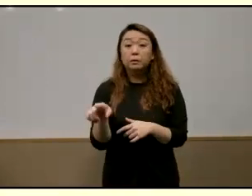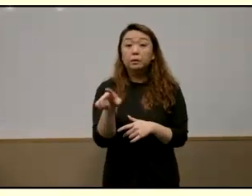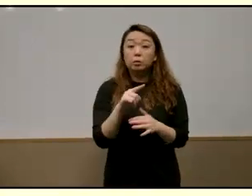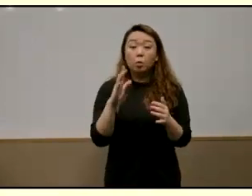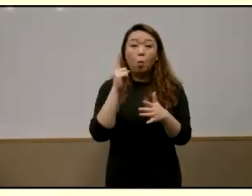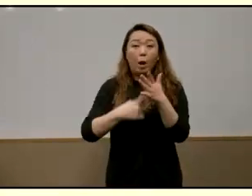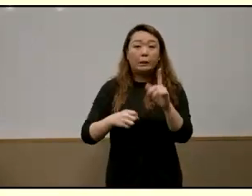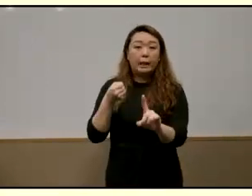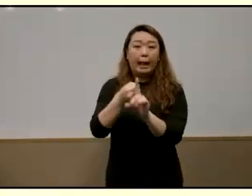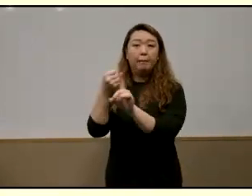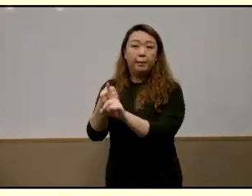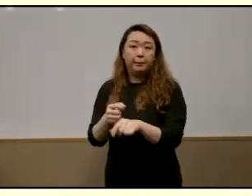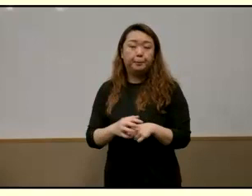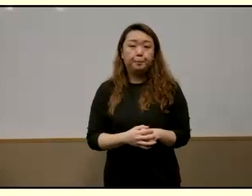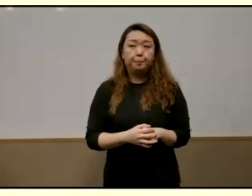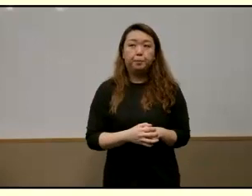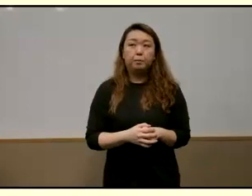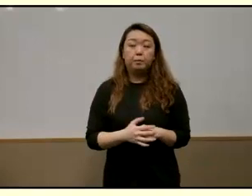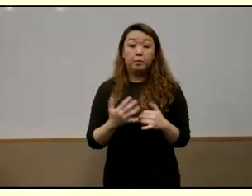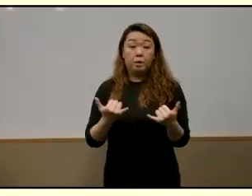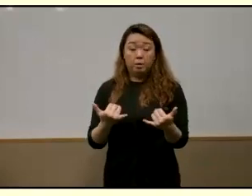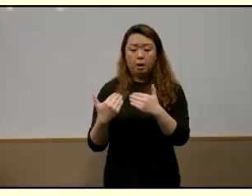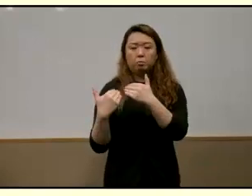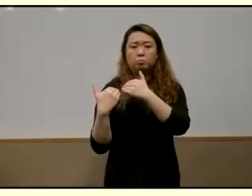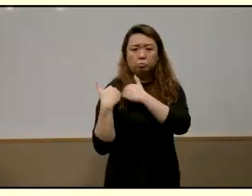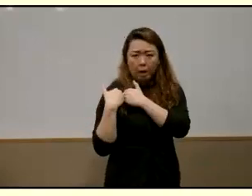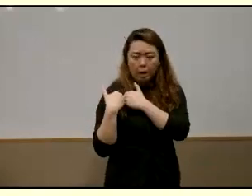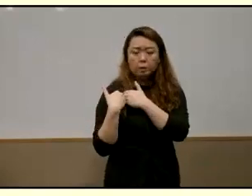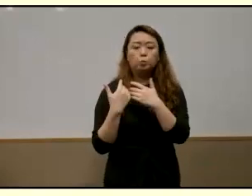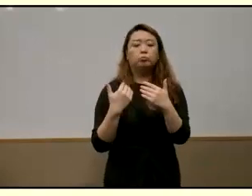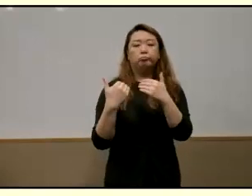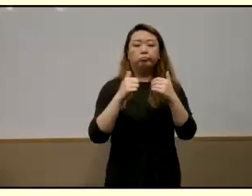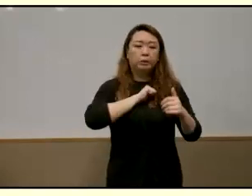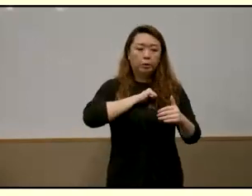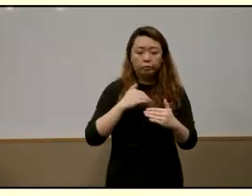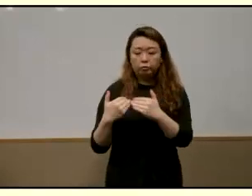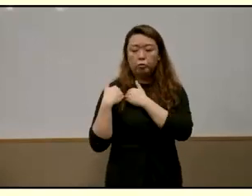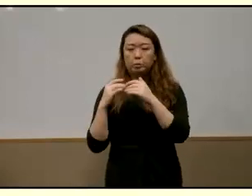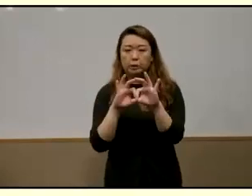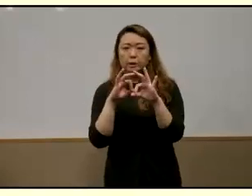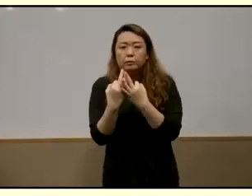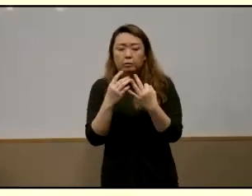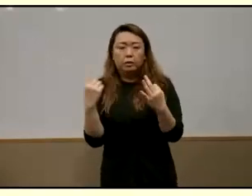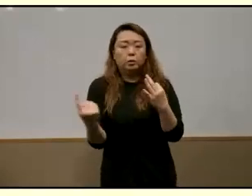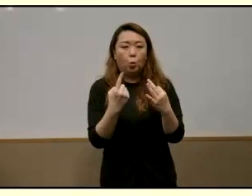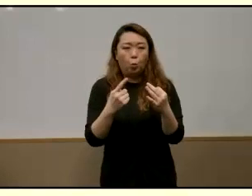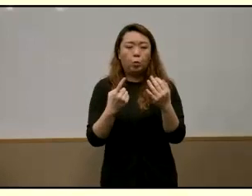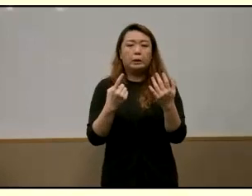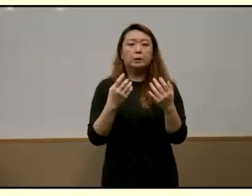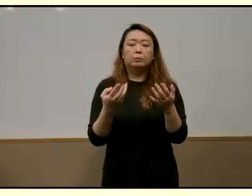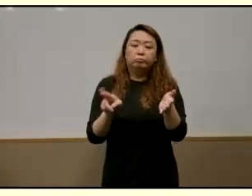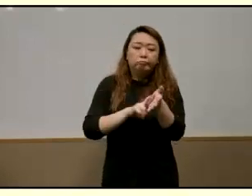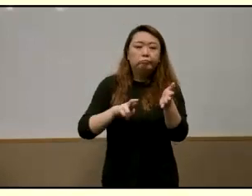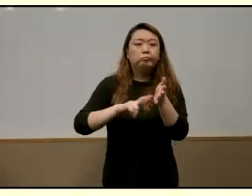effects so while the responsible self and the responsible family is a dominant recurring concept in many developed